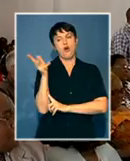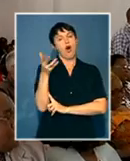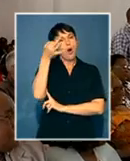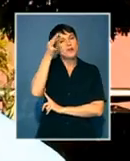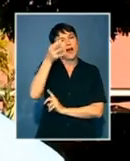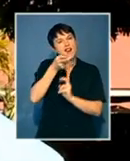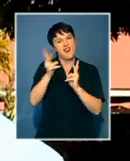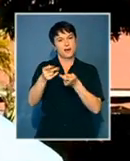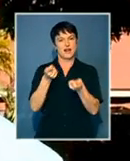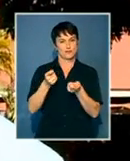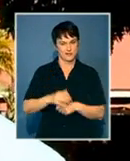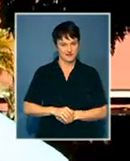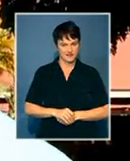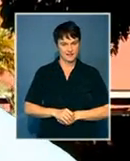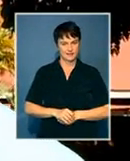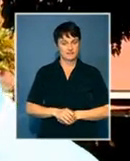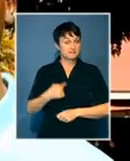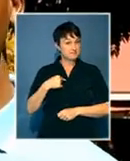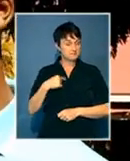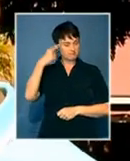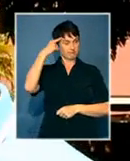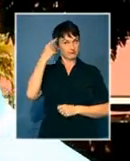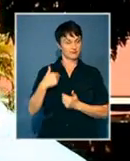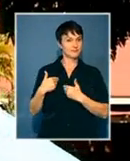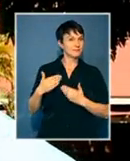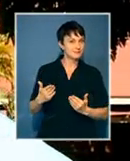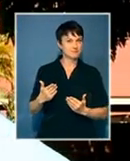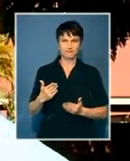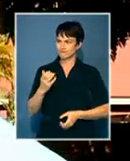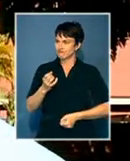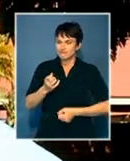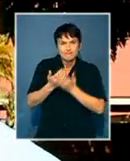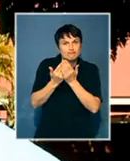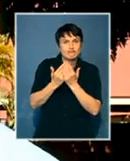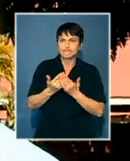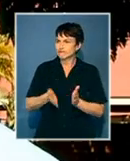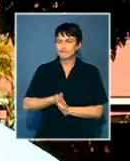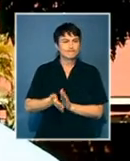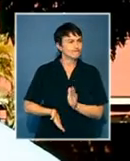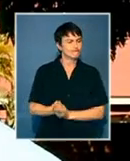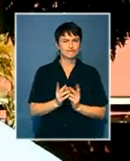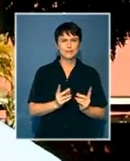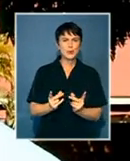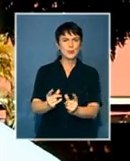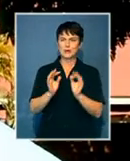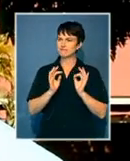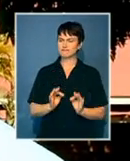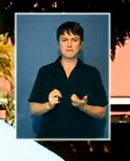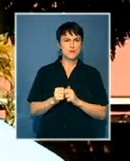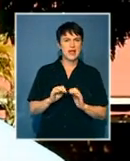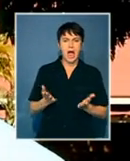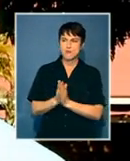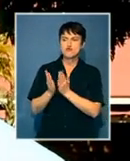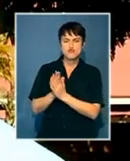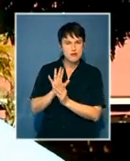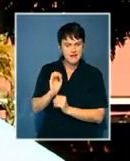Ever since when we commenced our studies, everything is running smoothly. We are having access to books,